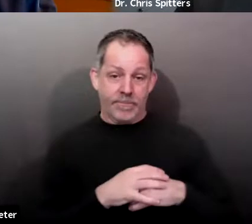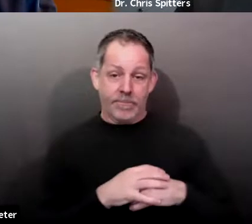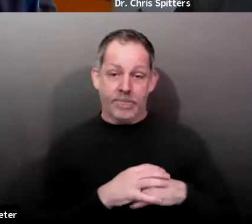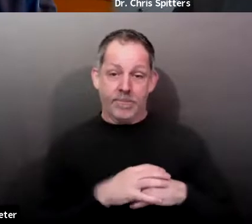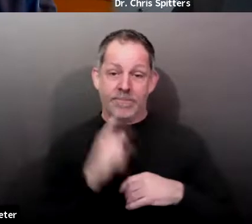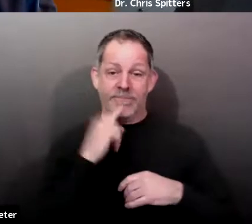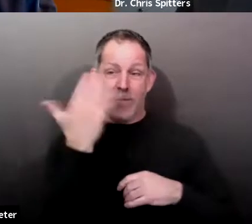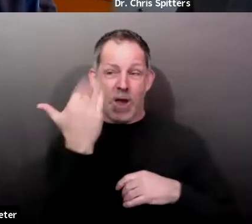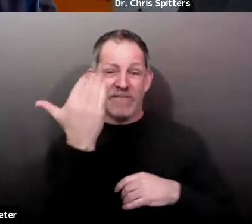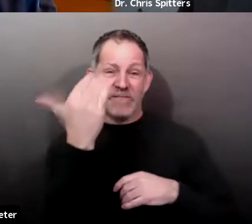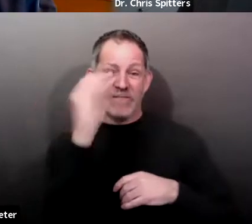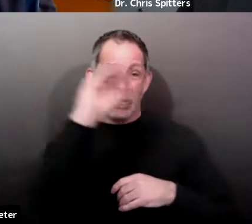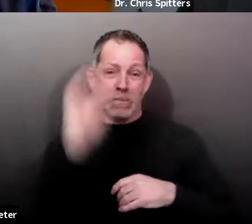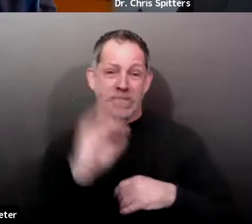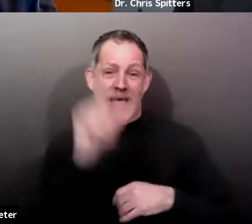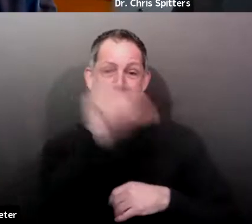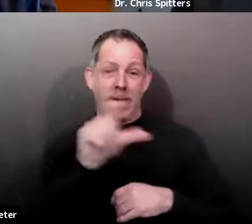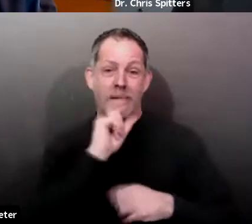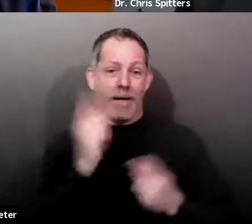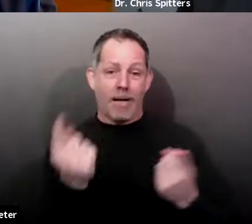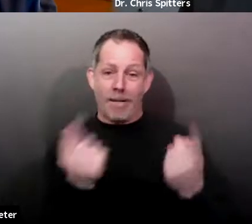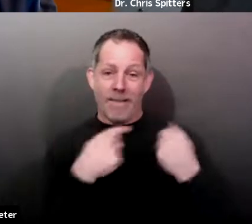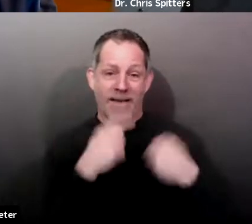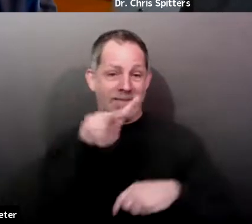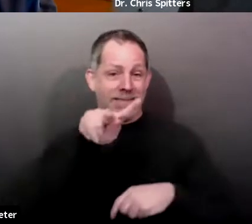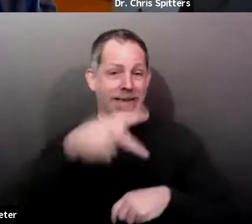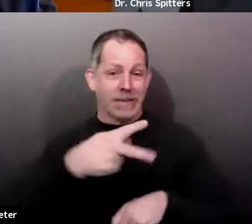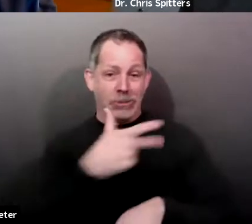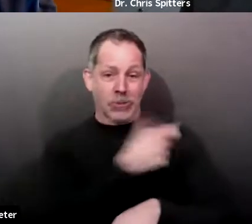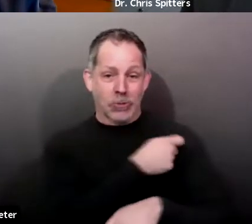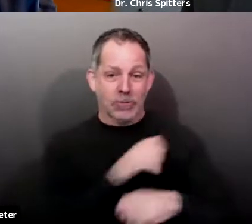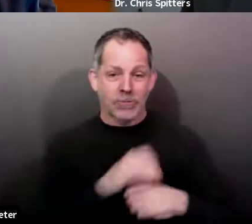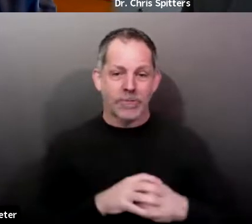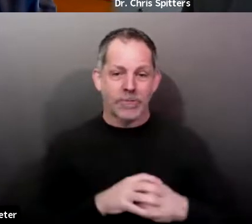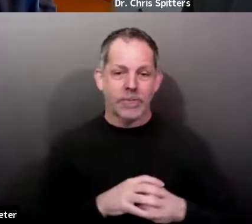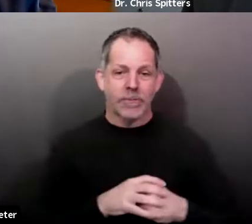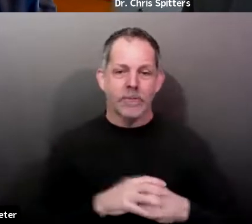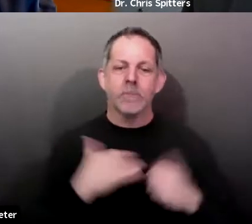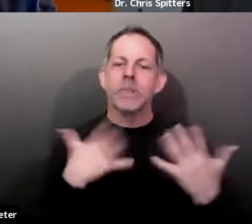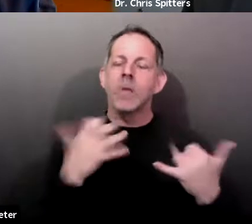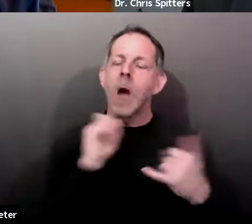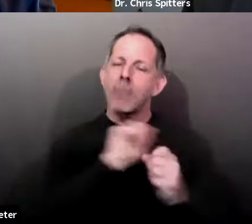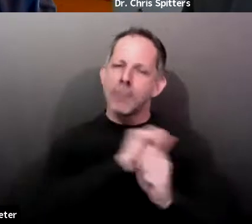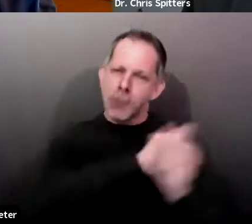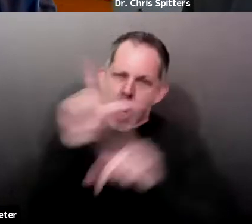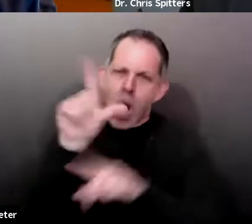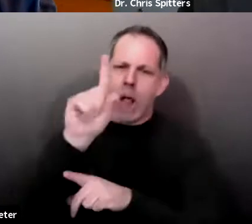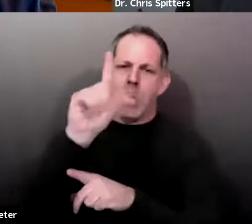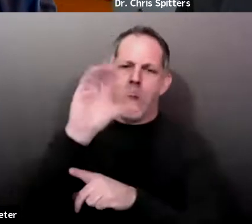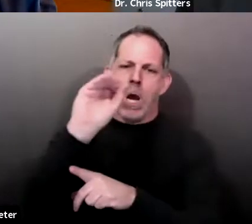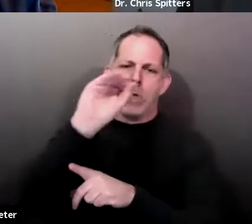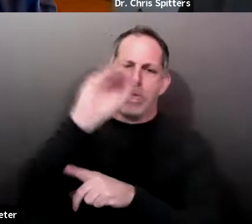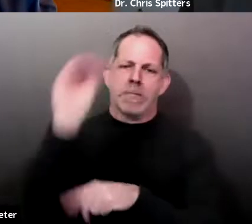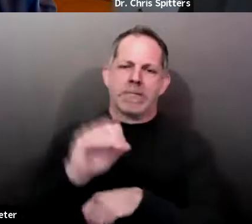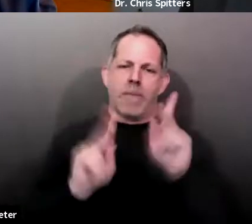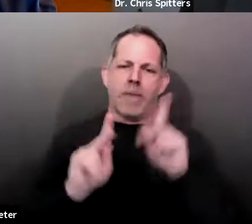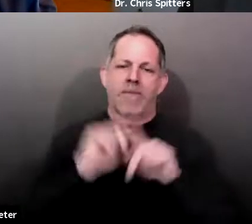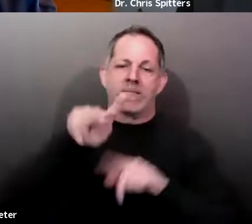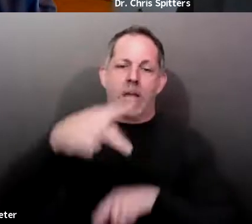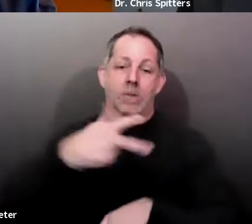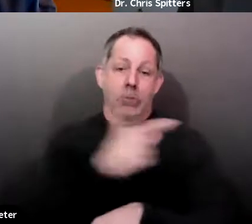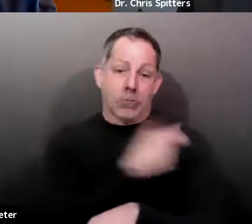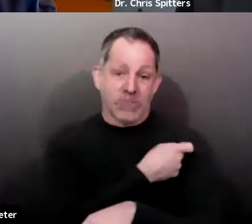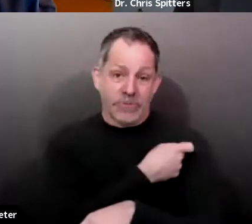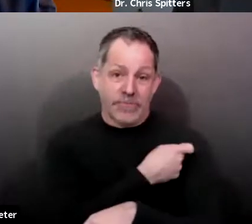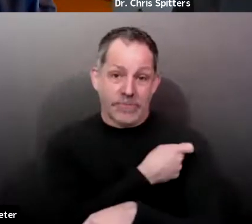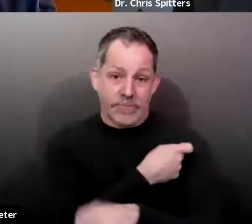as a, uh, you know, obviously we aim for a hundred percent, uh, but, uh, you know, let's not let perfection get in the